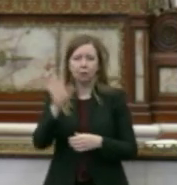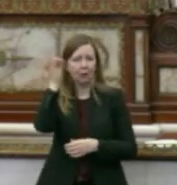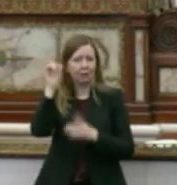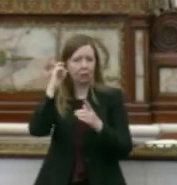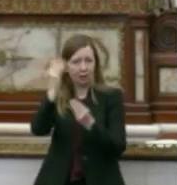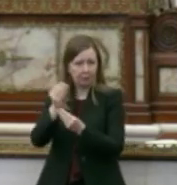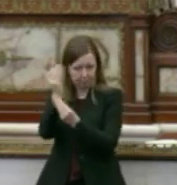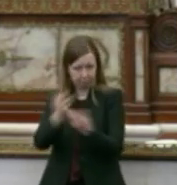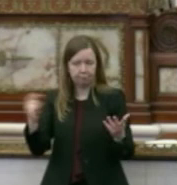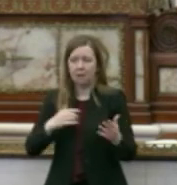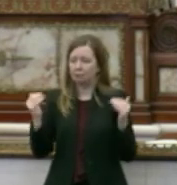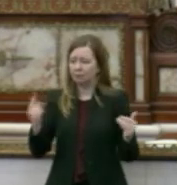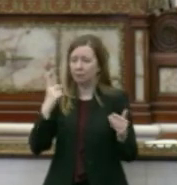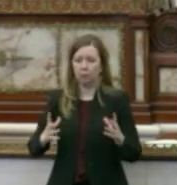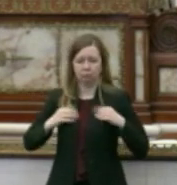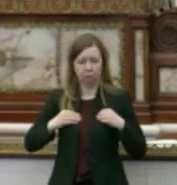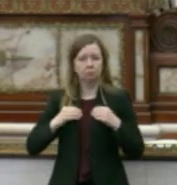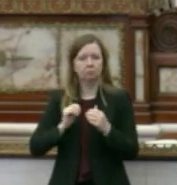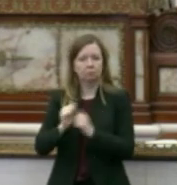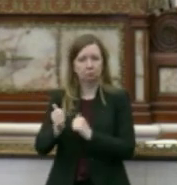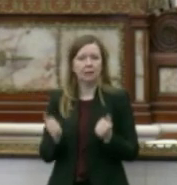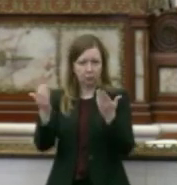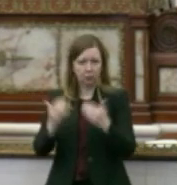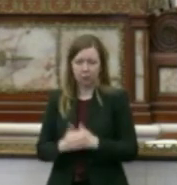government. And with that, I move for the adoption of the resolution.